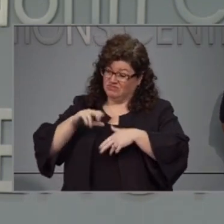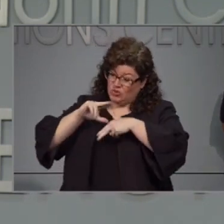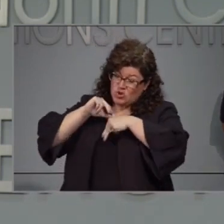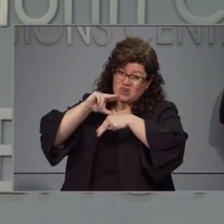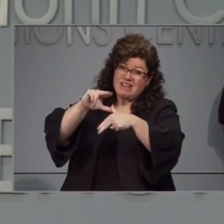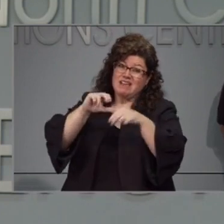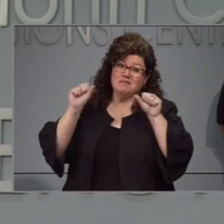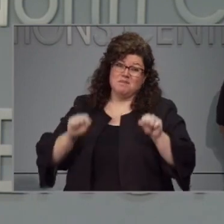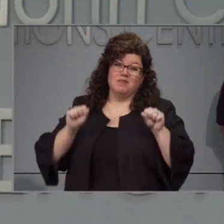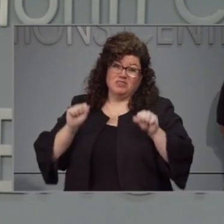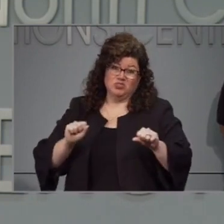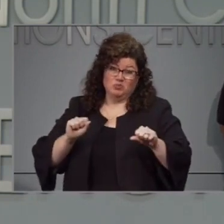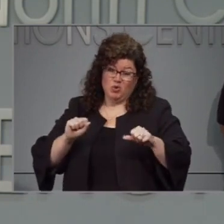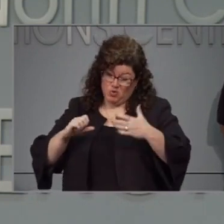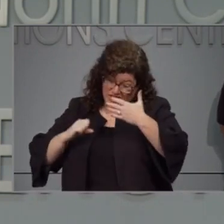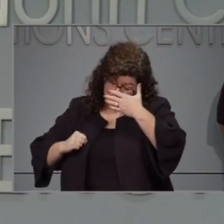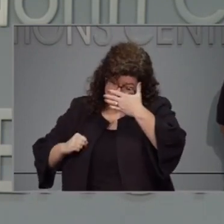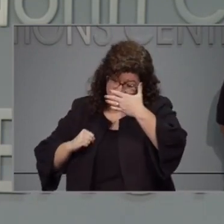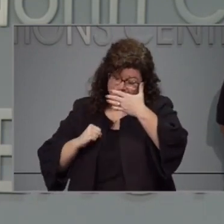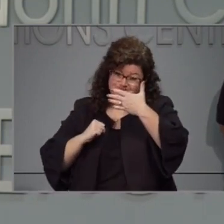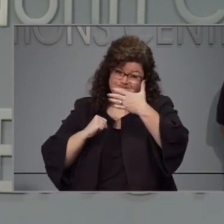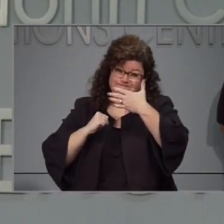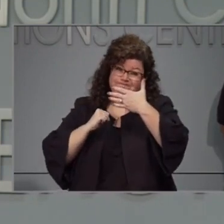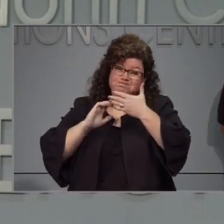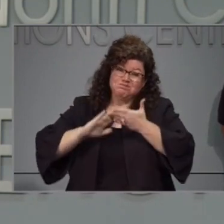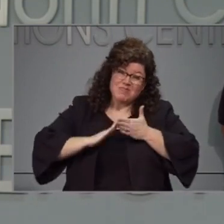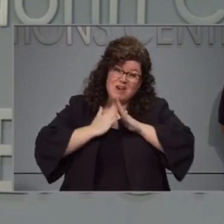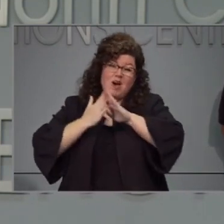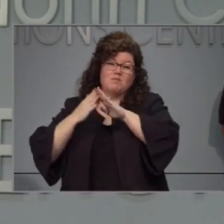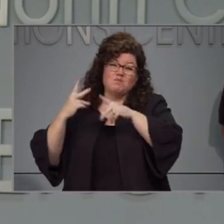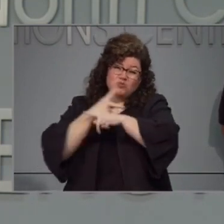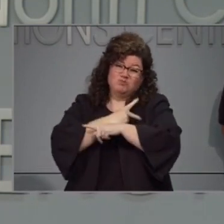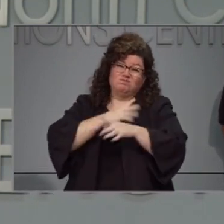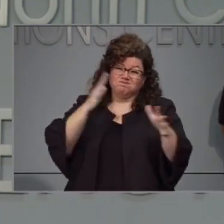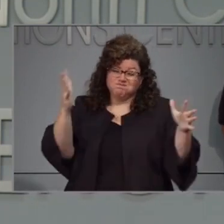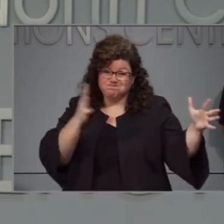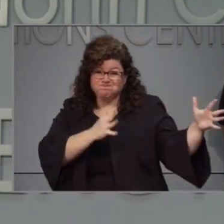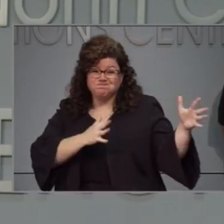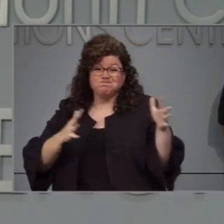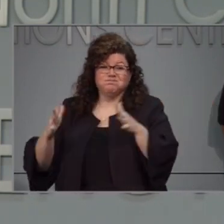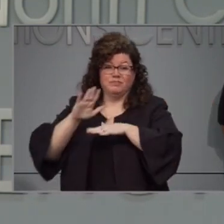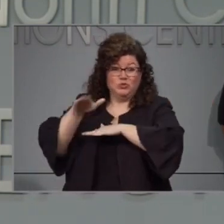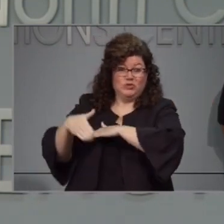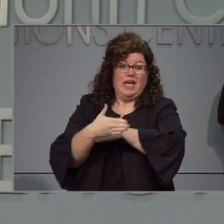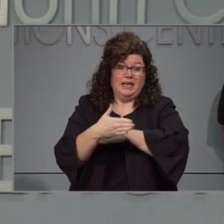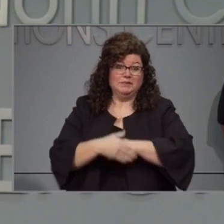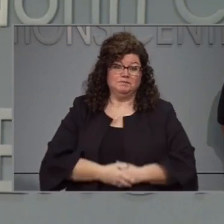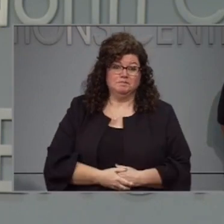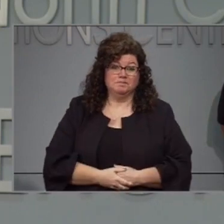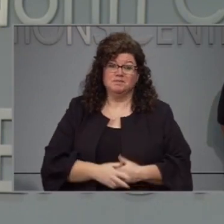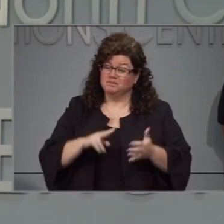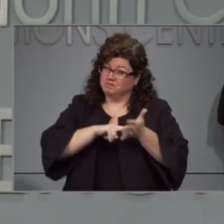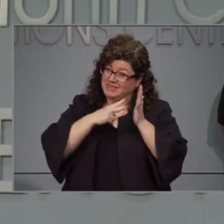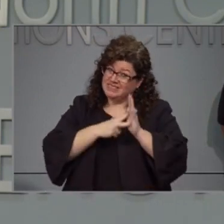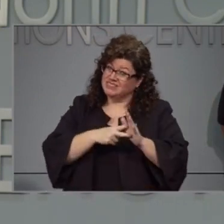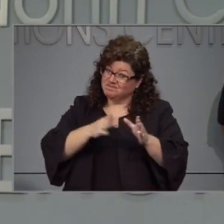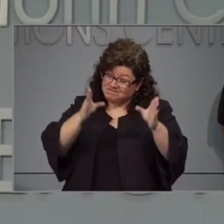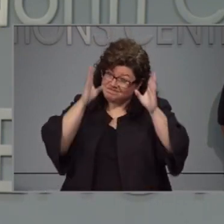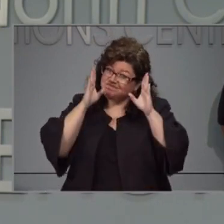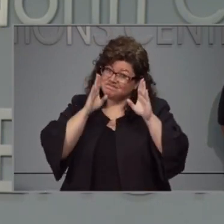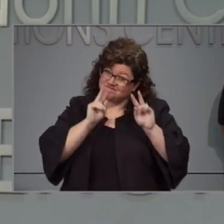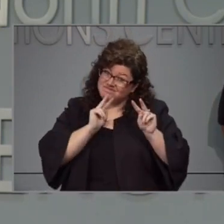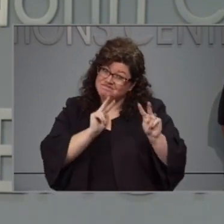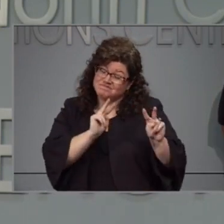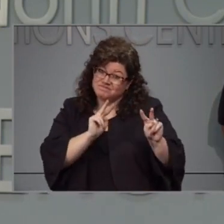winds as it makes its way toward landfall later tonight. That means we must be on high alert.